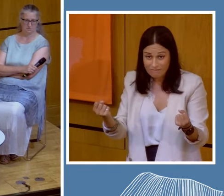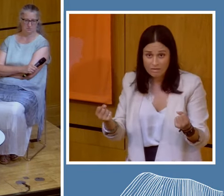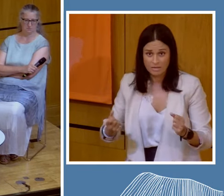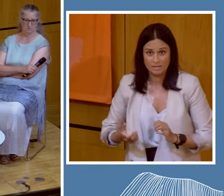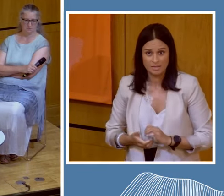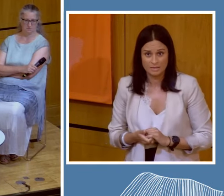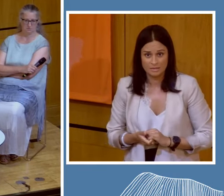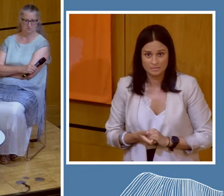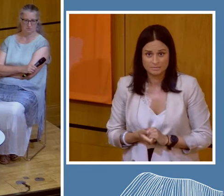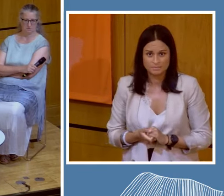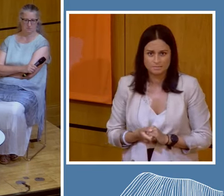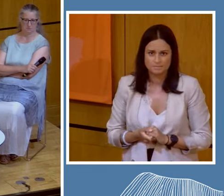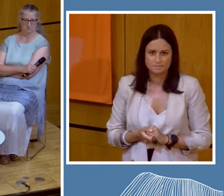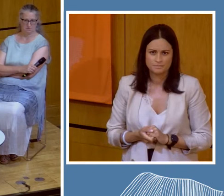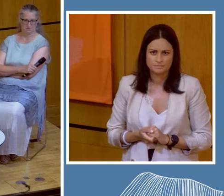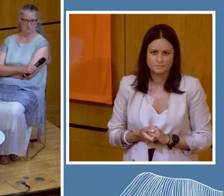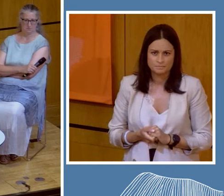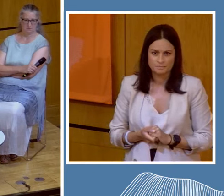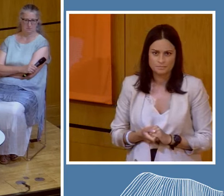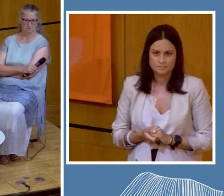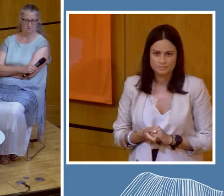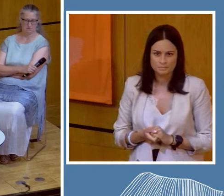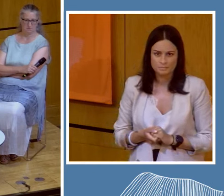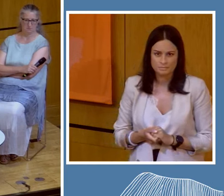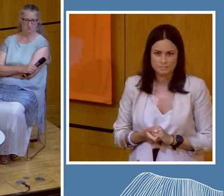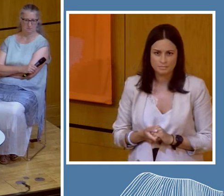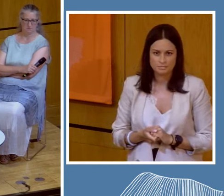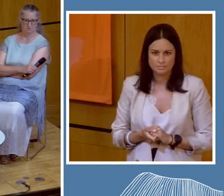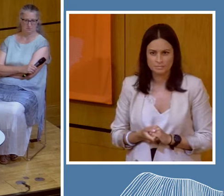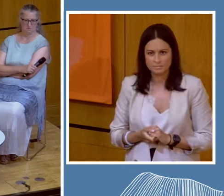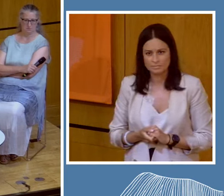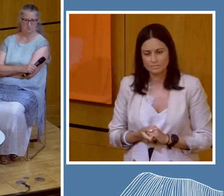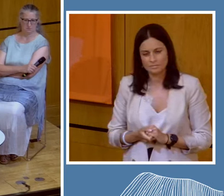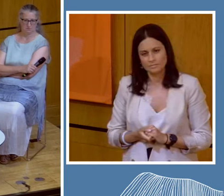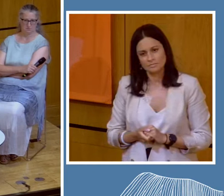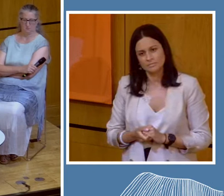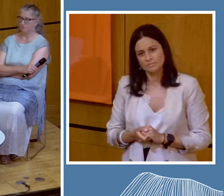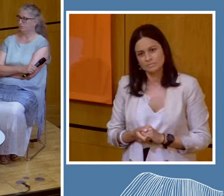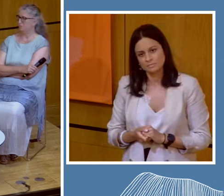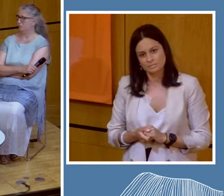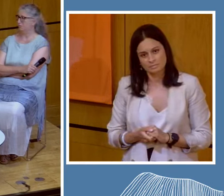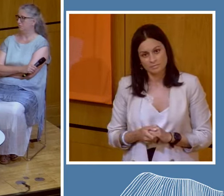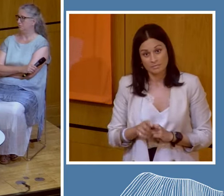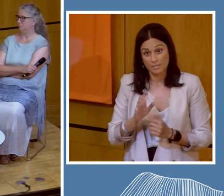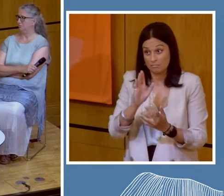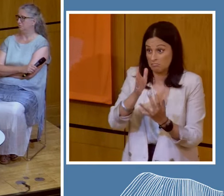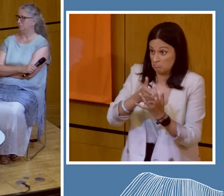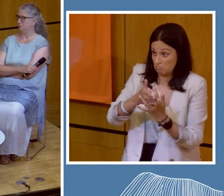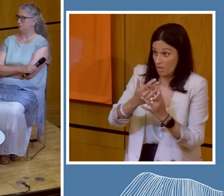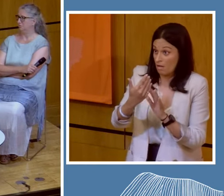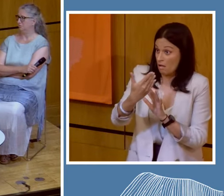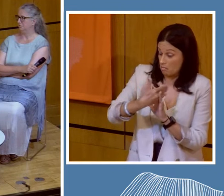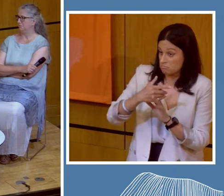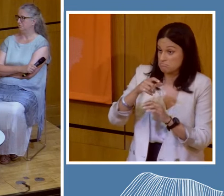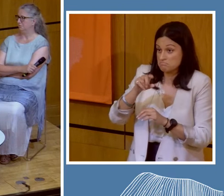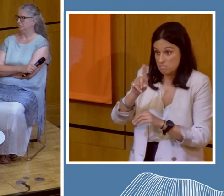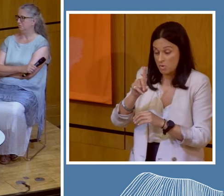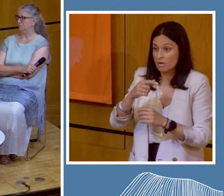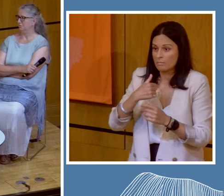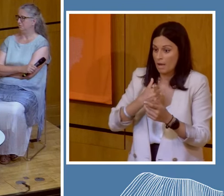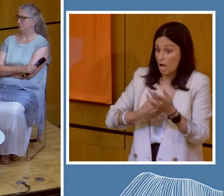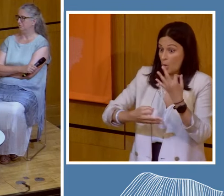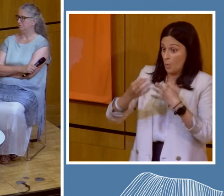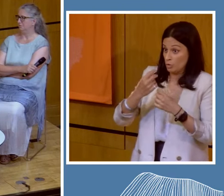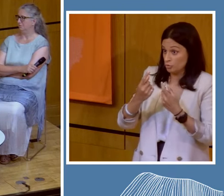Is there any real alternative to not... Well, I worked in international development. I'm sorry. So I've... One... My